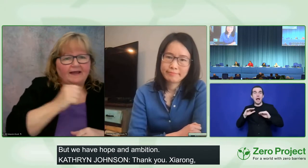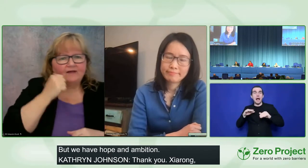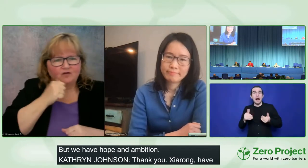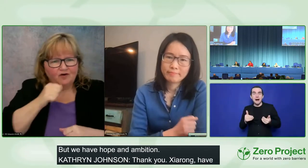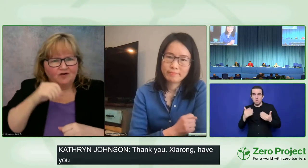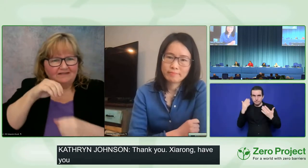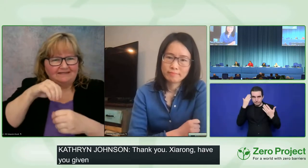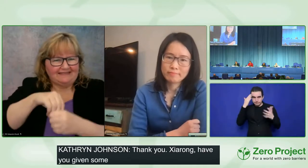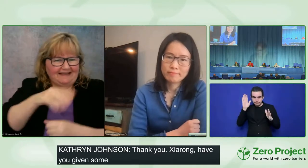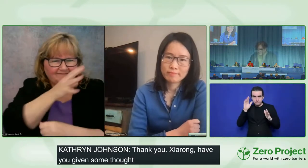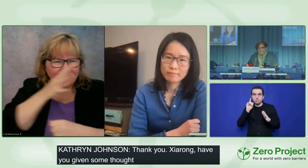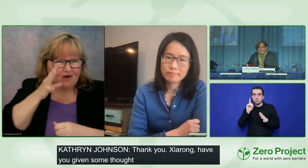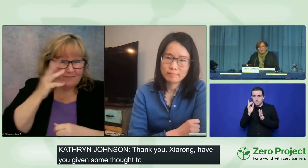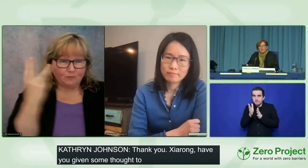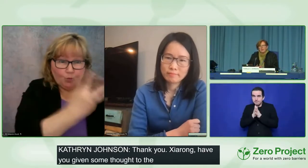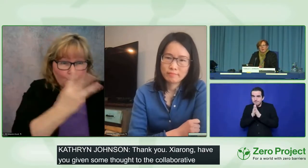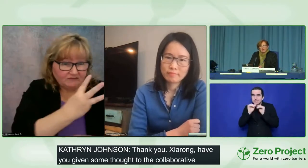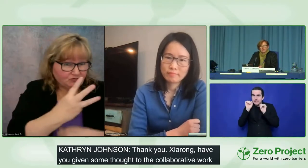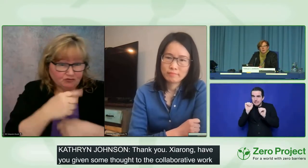in Western China?